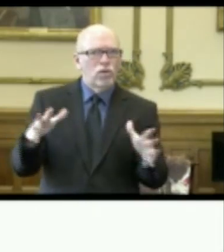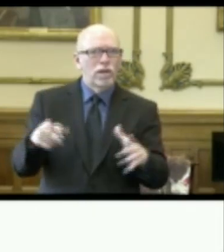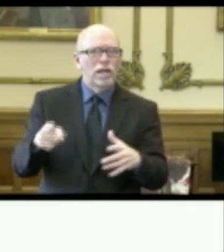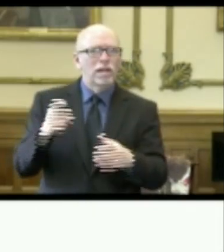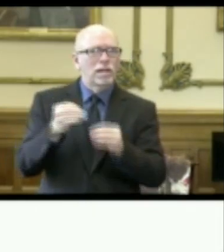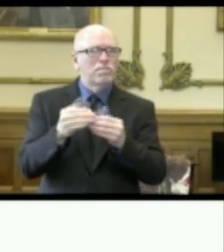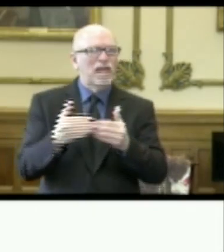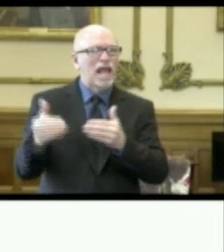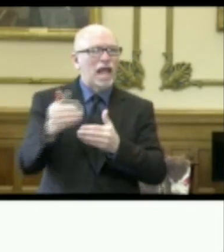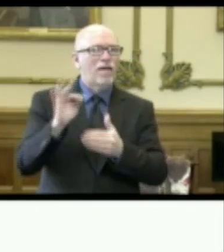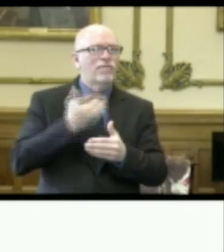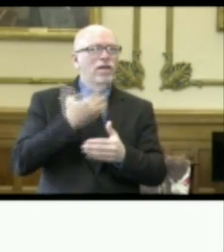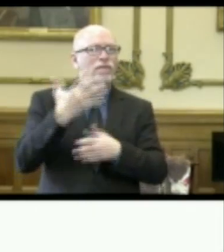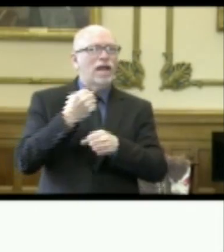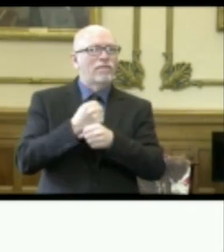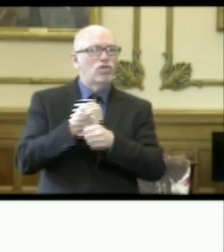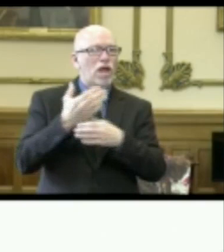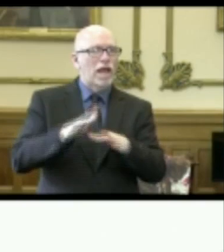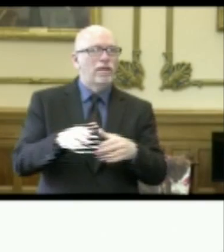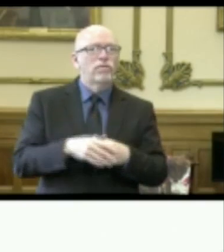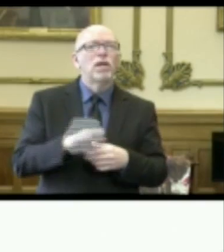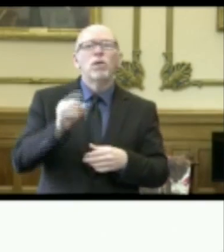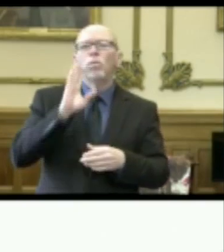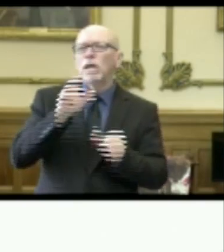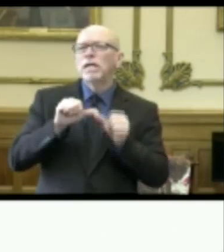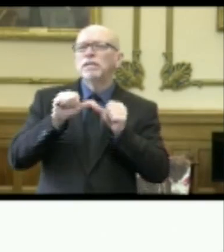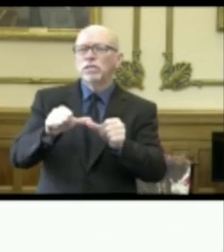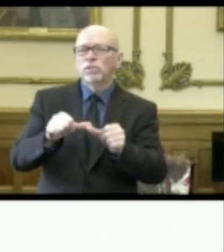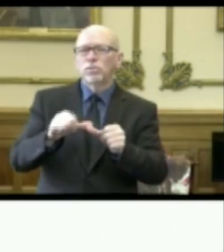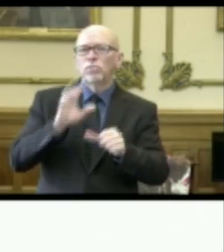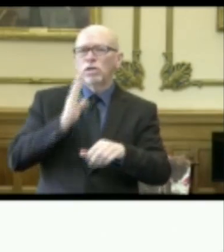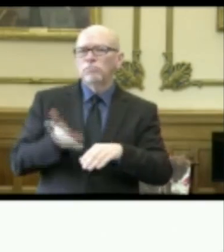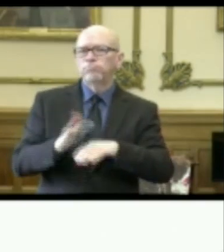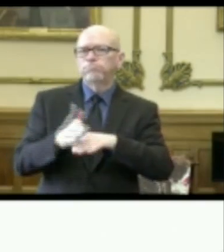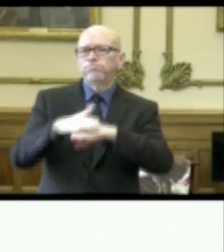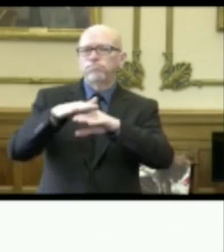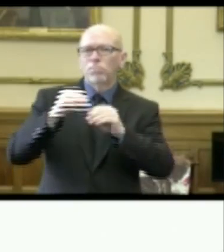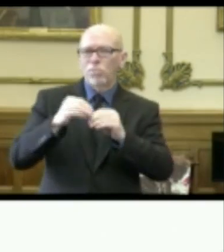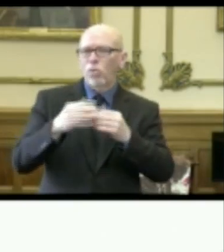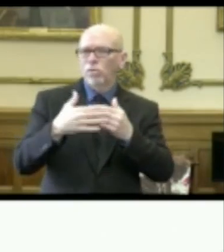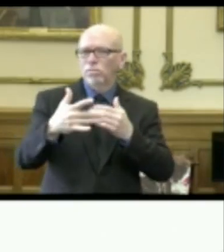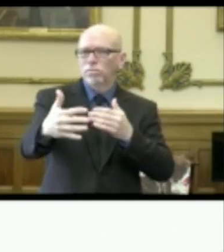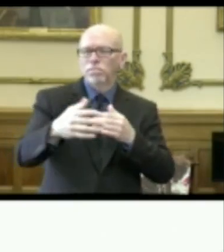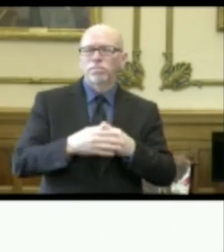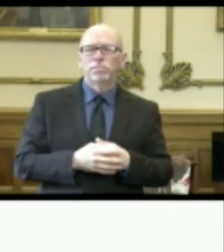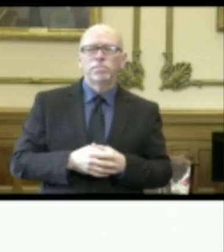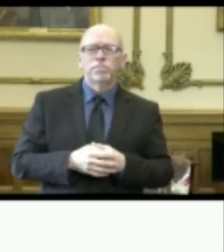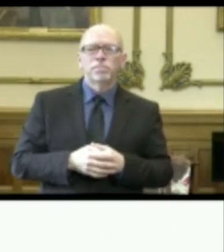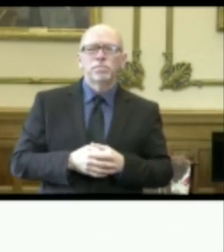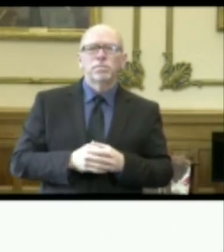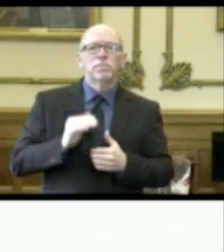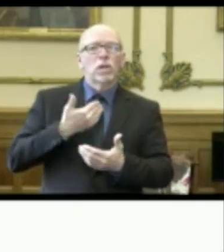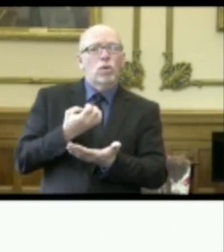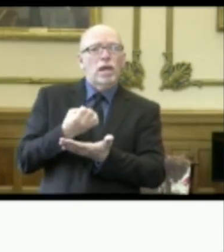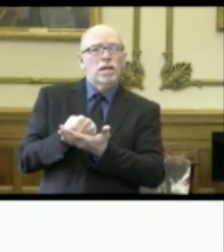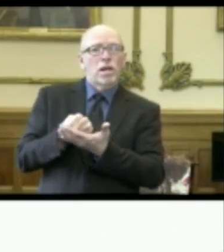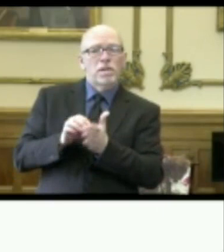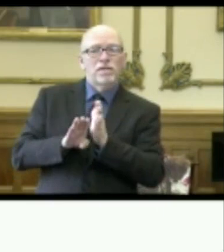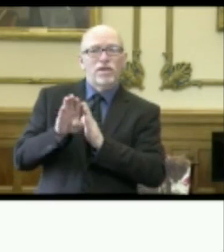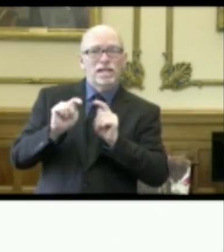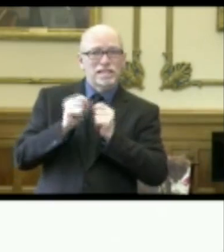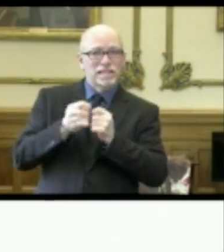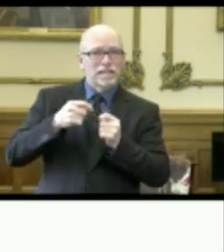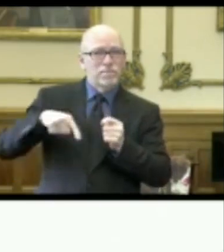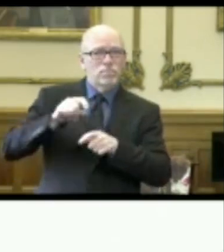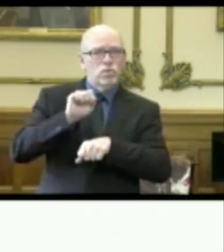ahead of a five-year average. And we will continue to ramp up in the weeks and months ahead. Our economic development team